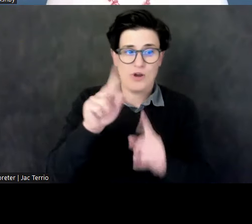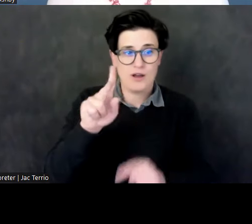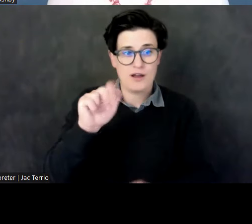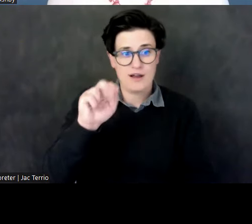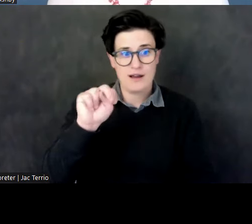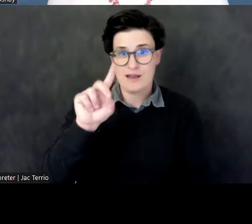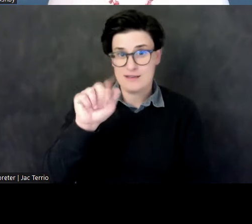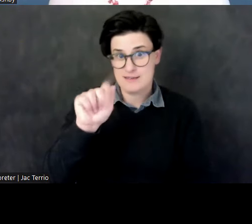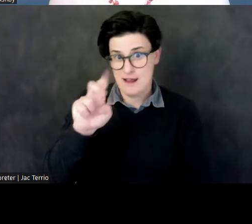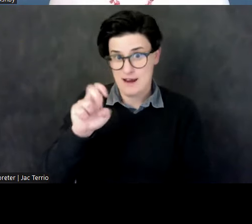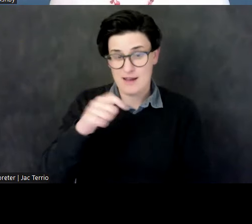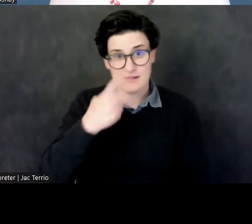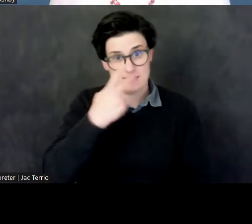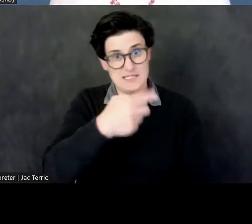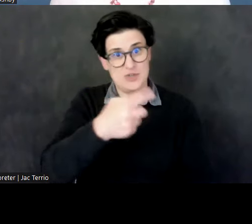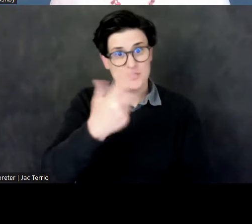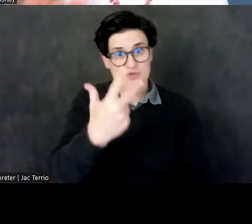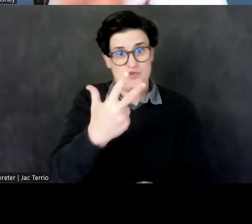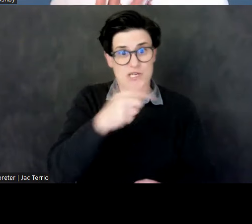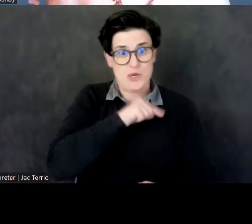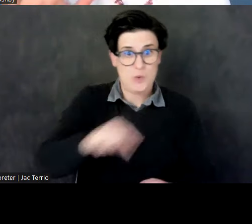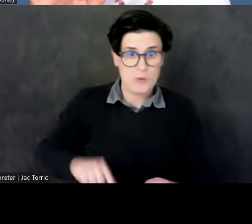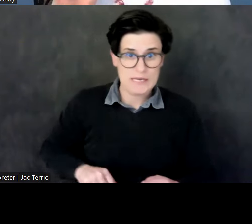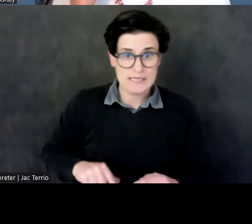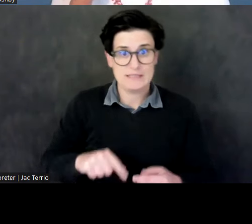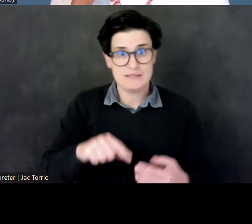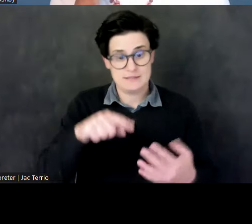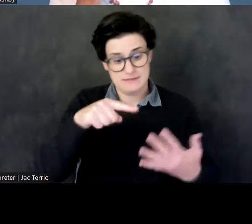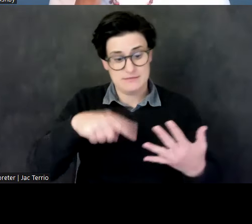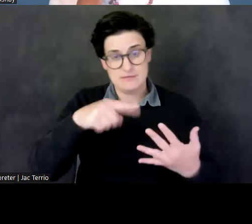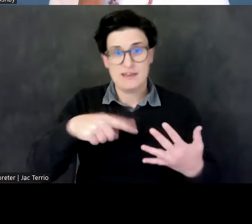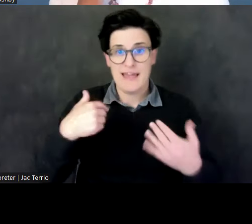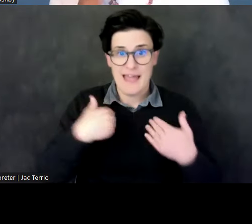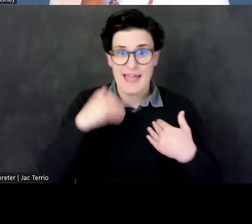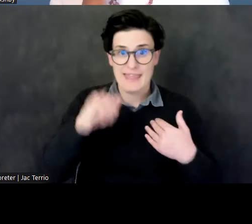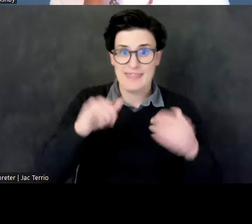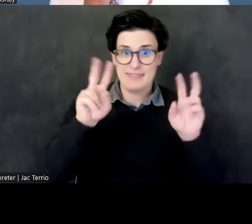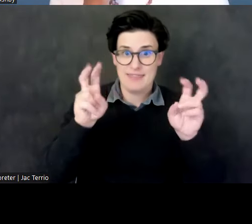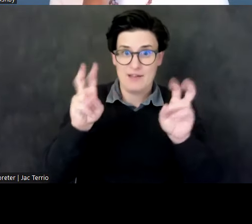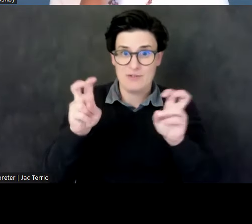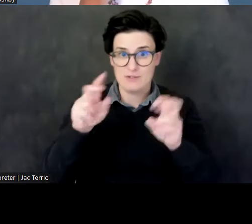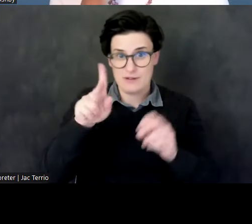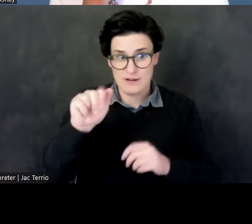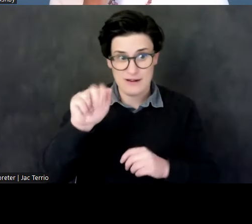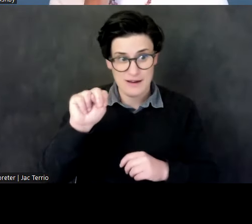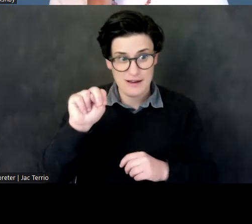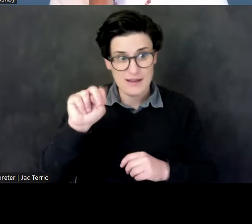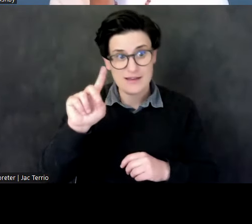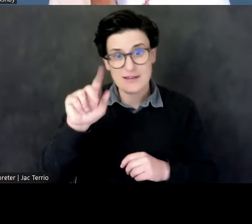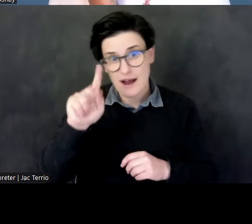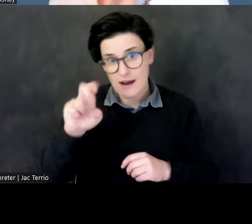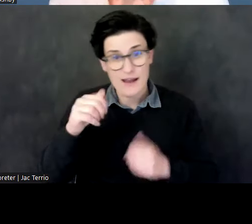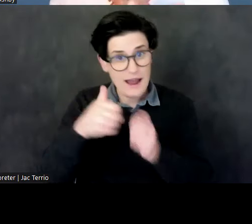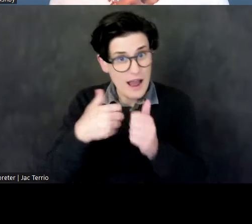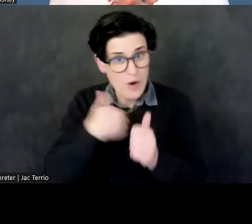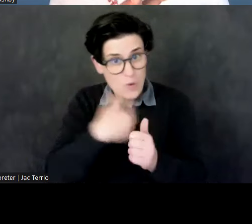queens that I'm presenting who held this title, and we know that from texts that are preserved on their monuments,